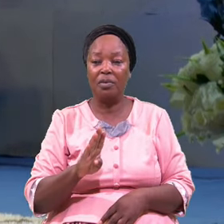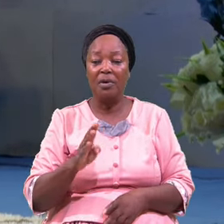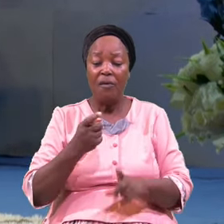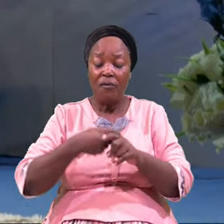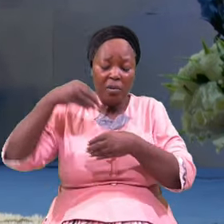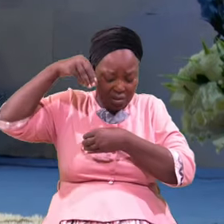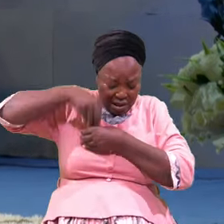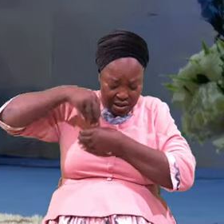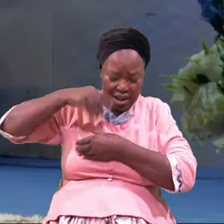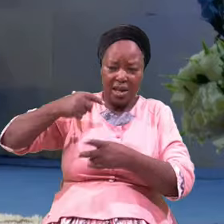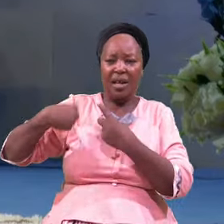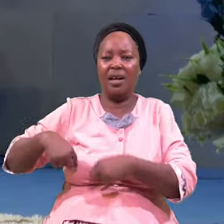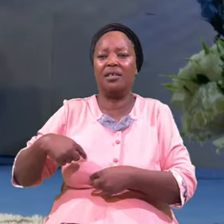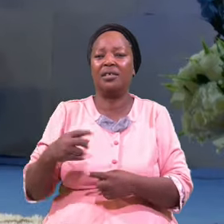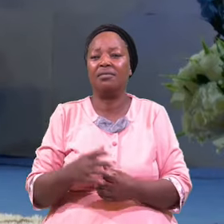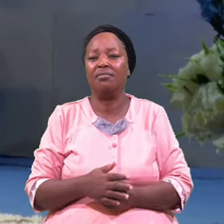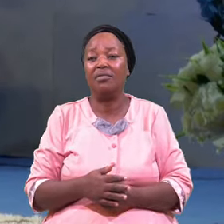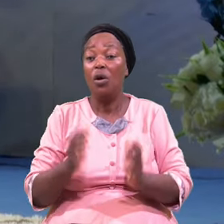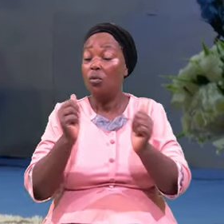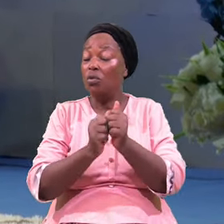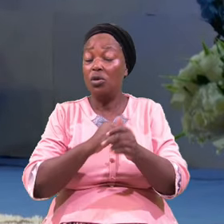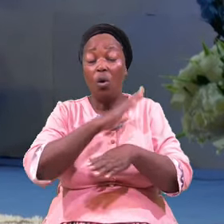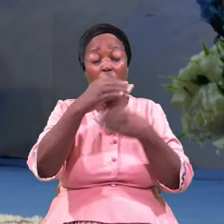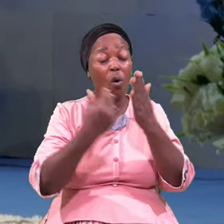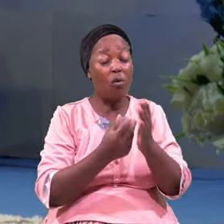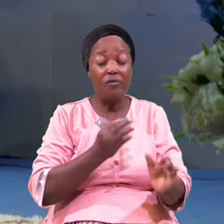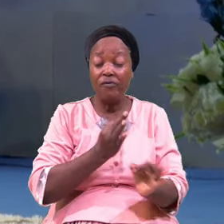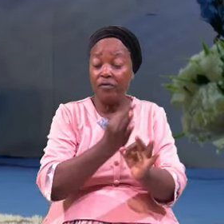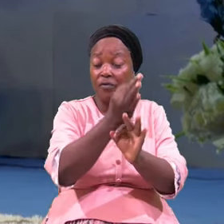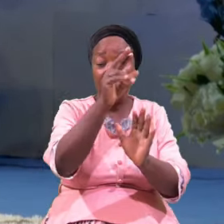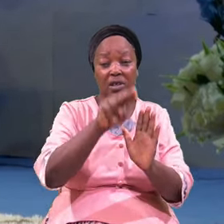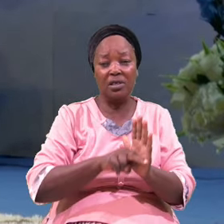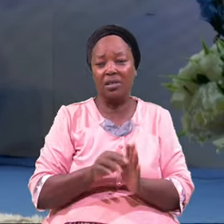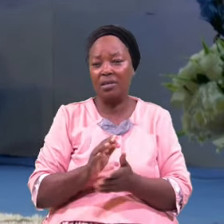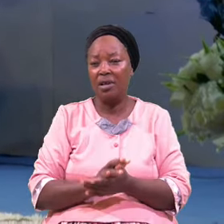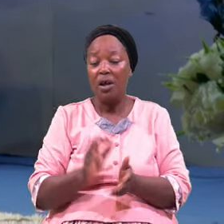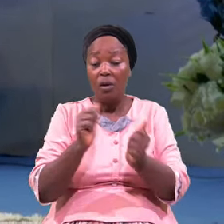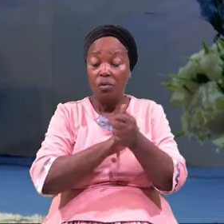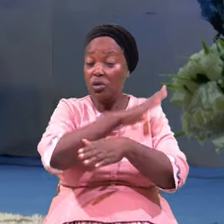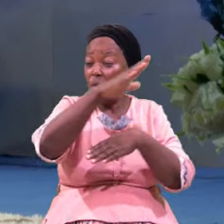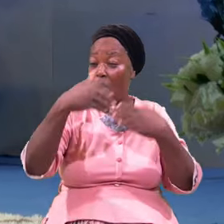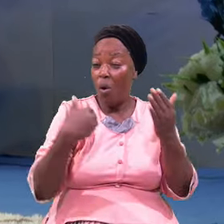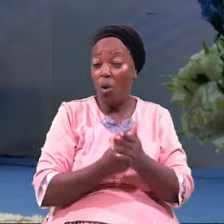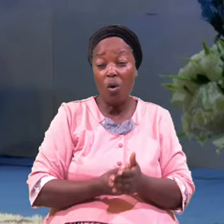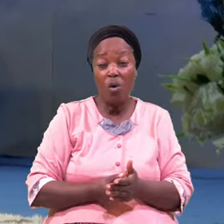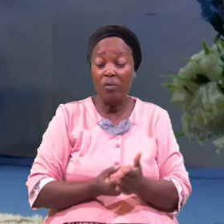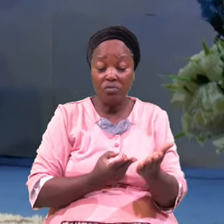With All Sincerity With All Honesty